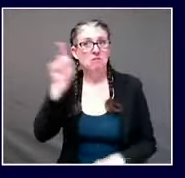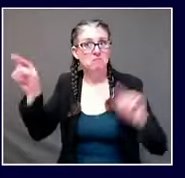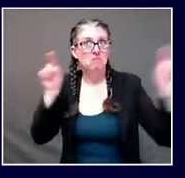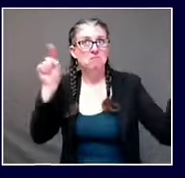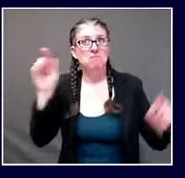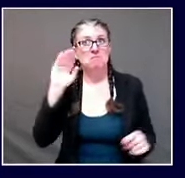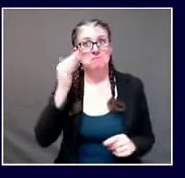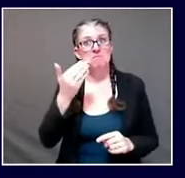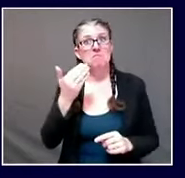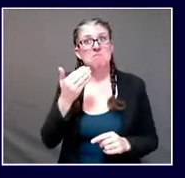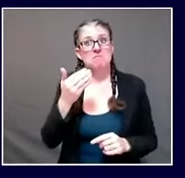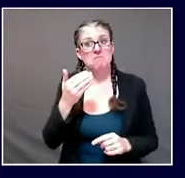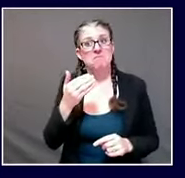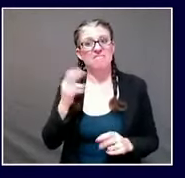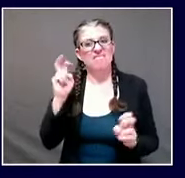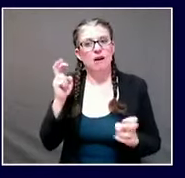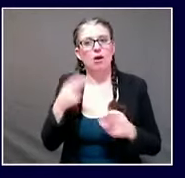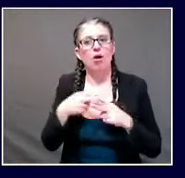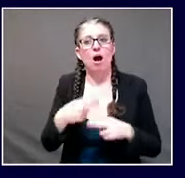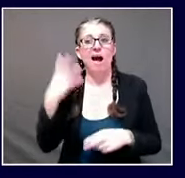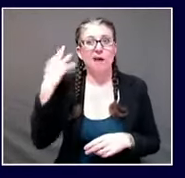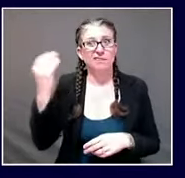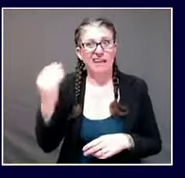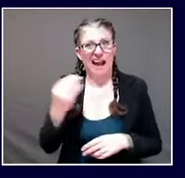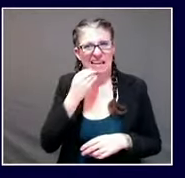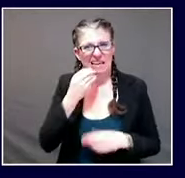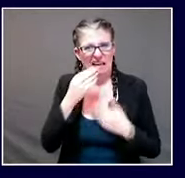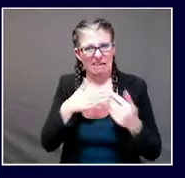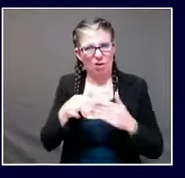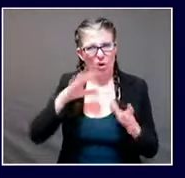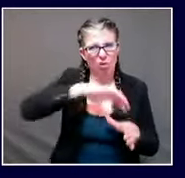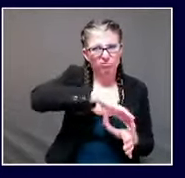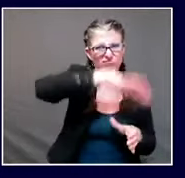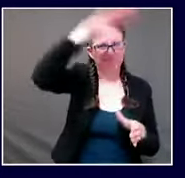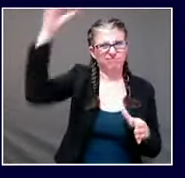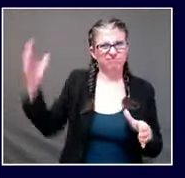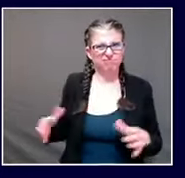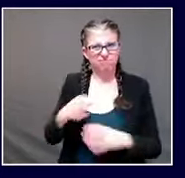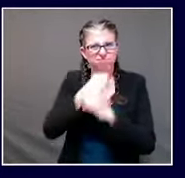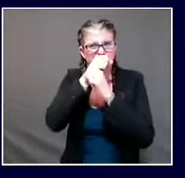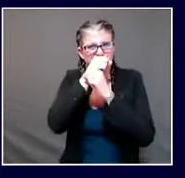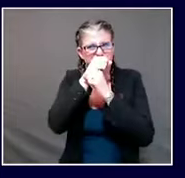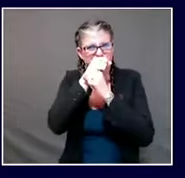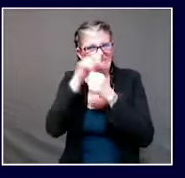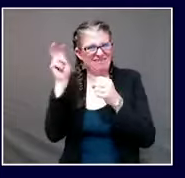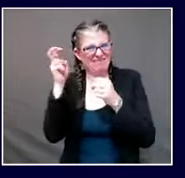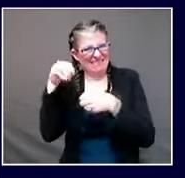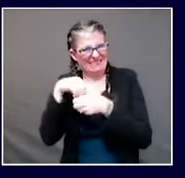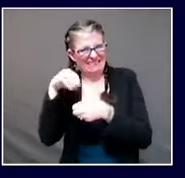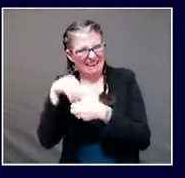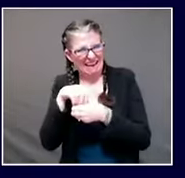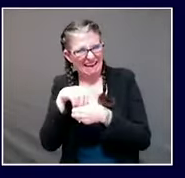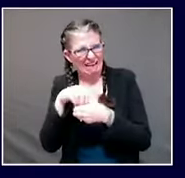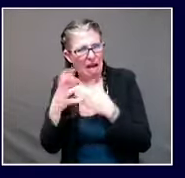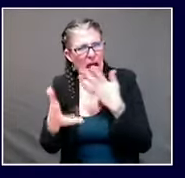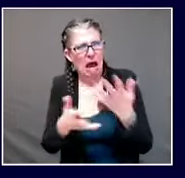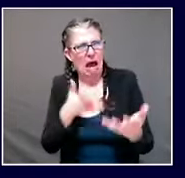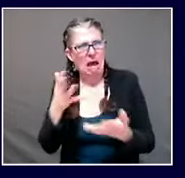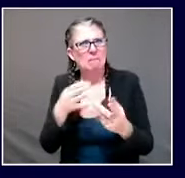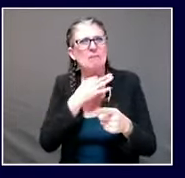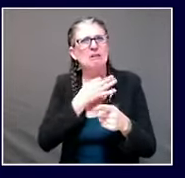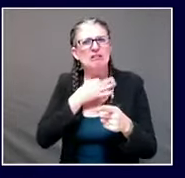their own and the reader would when the reader asked me are these sort of restaurant greenhouse on the sidewalk things